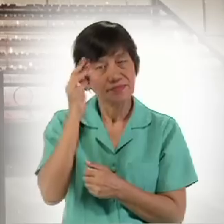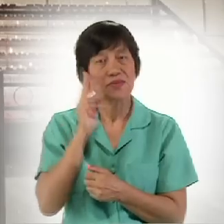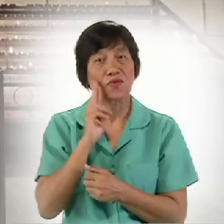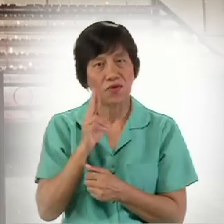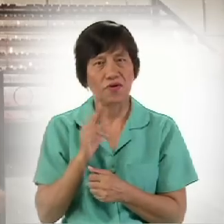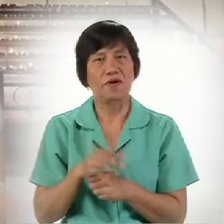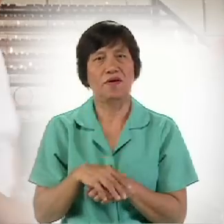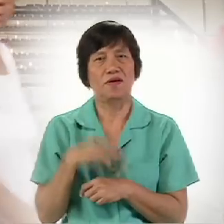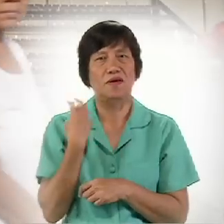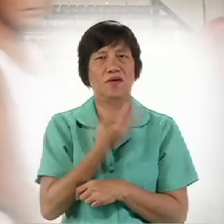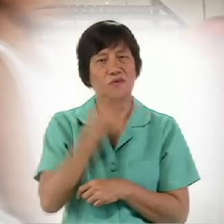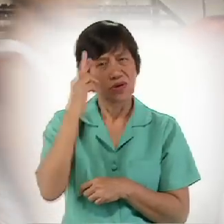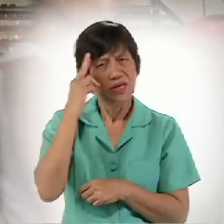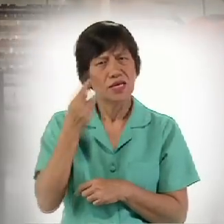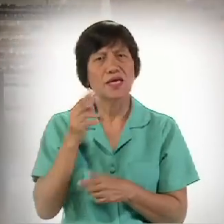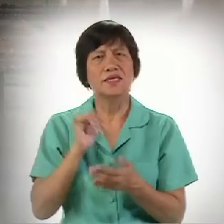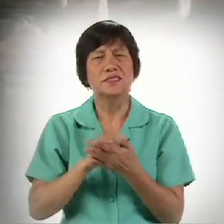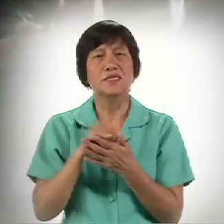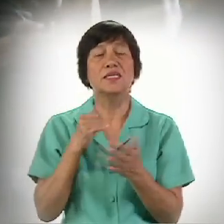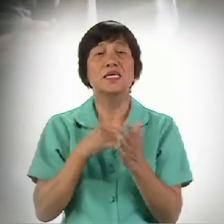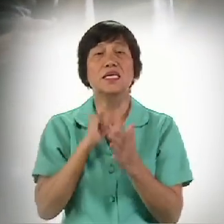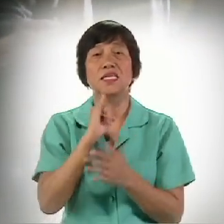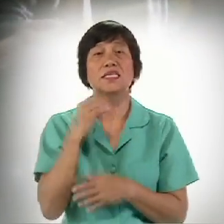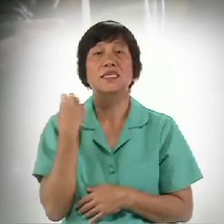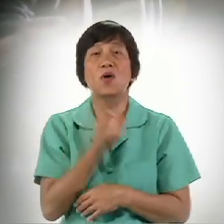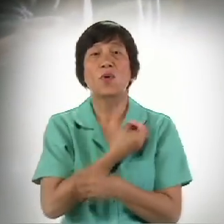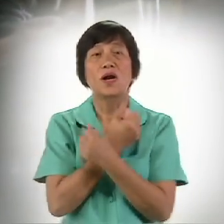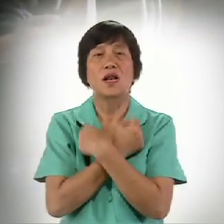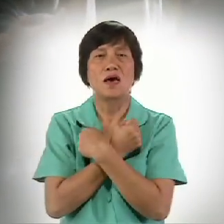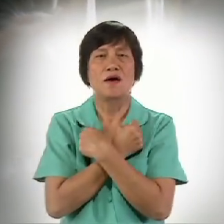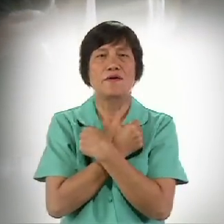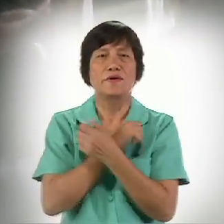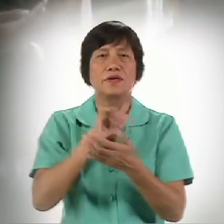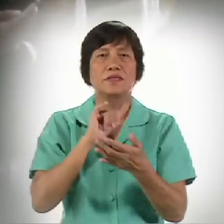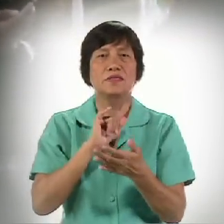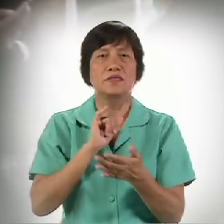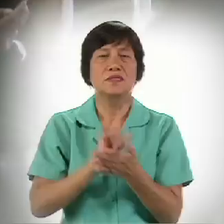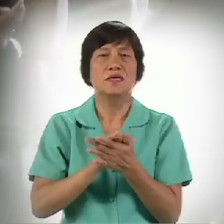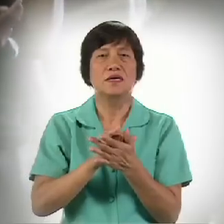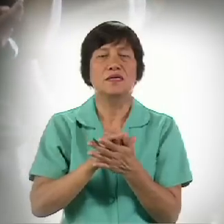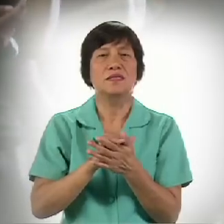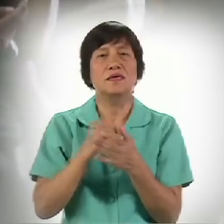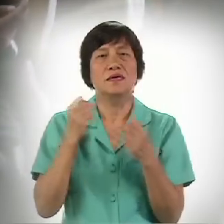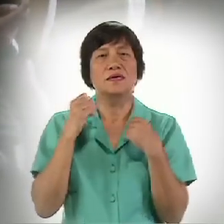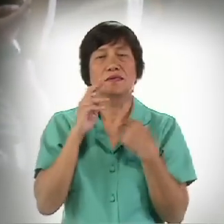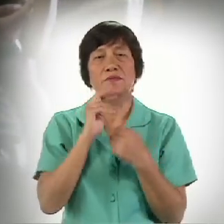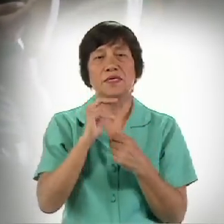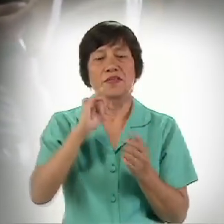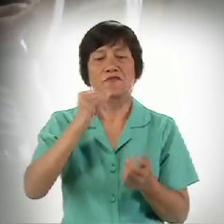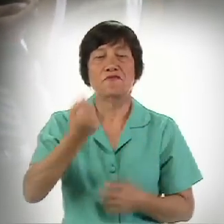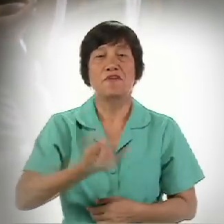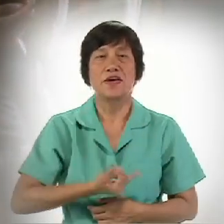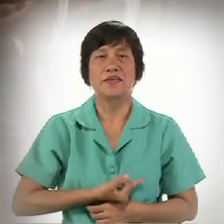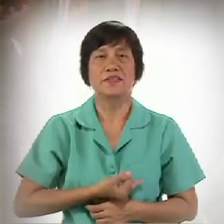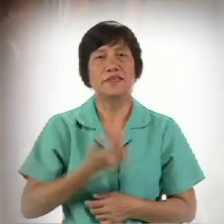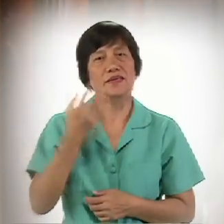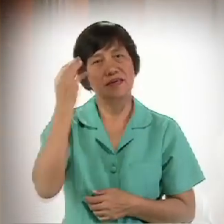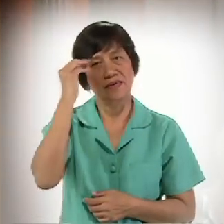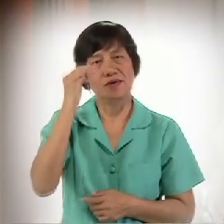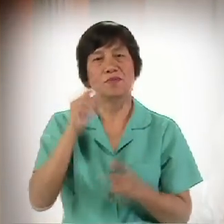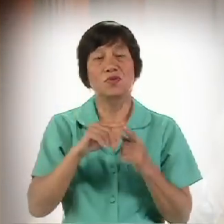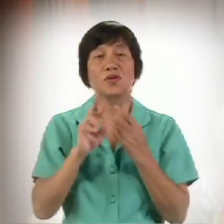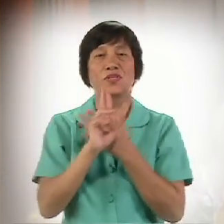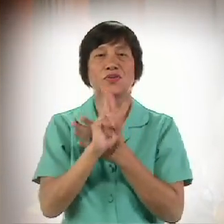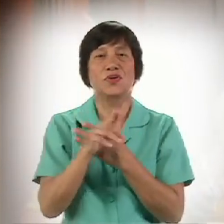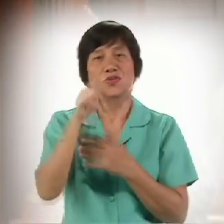Will it is Our love That has been Inviting Him To return To God And